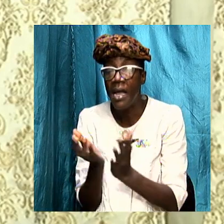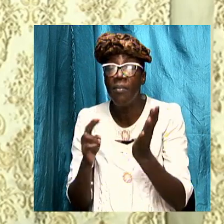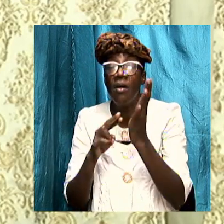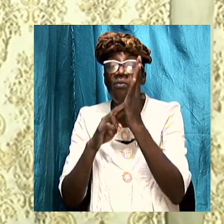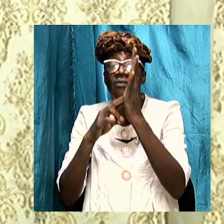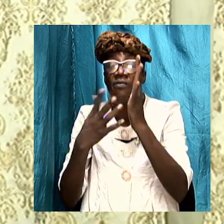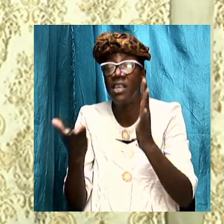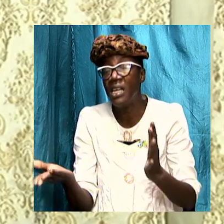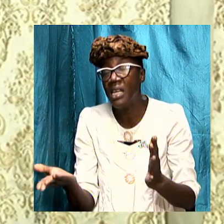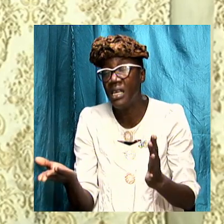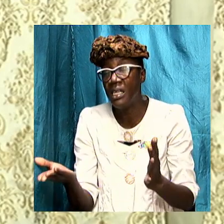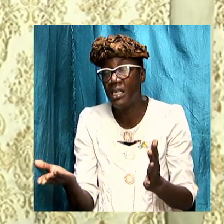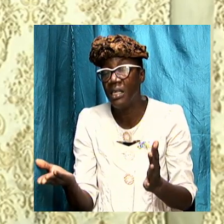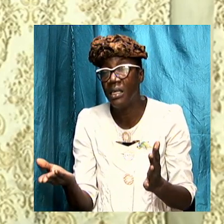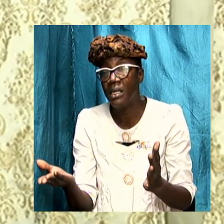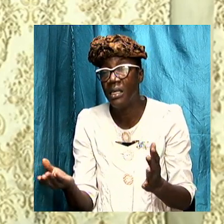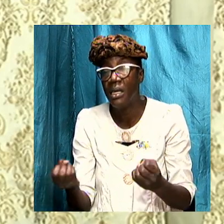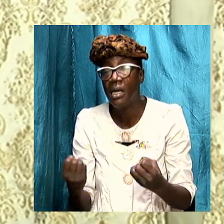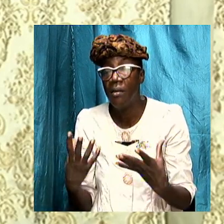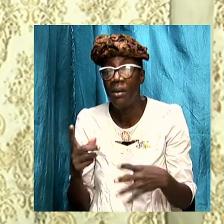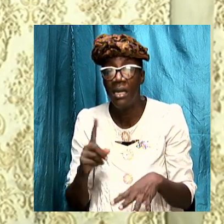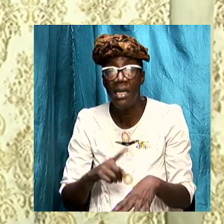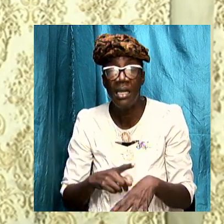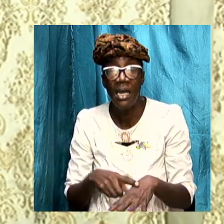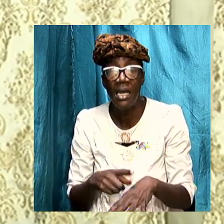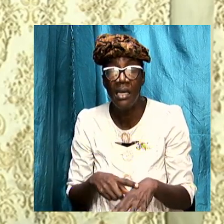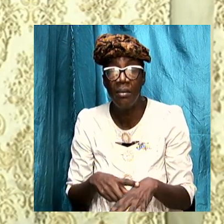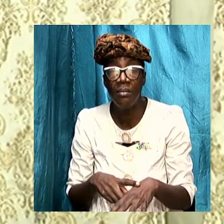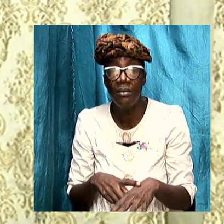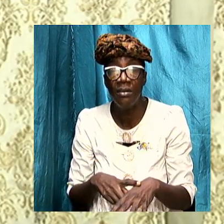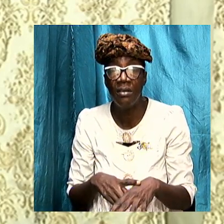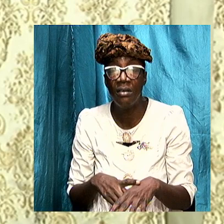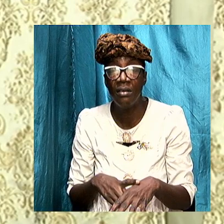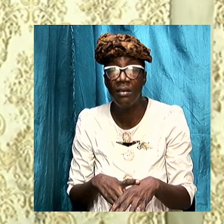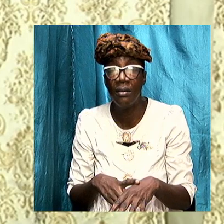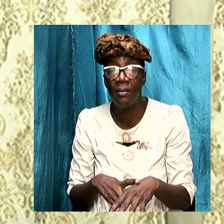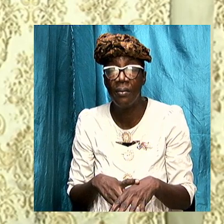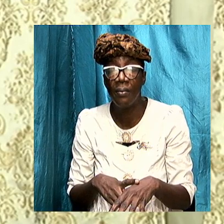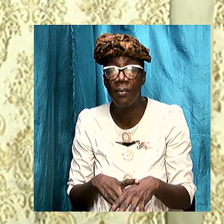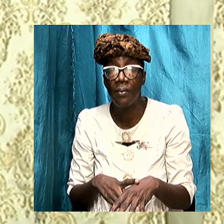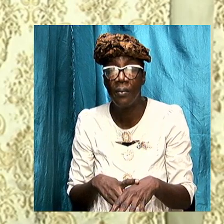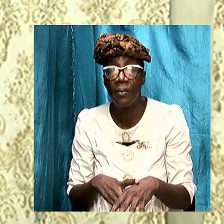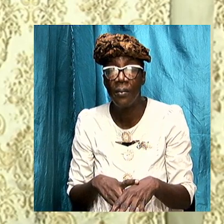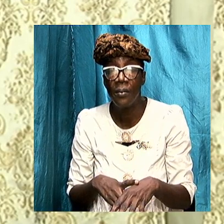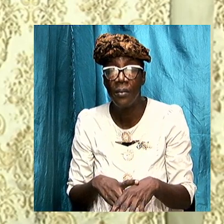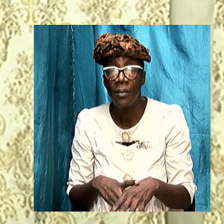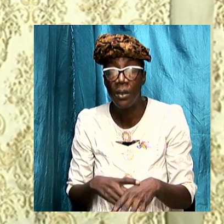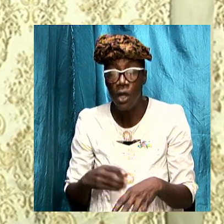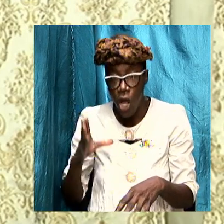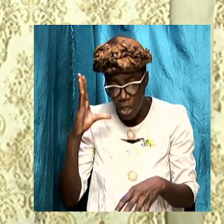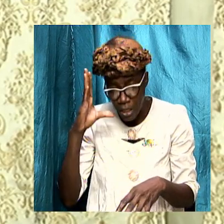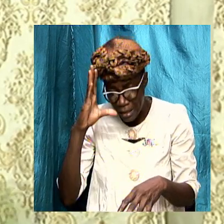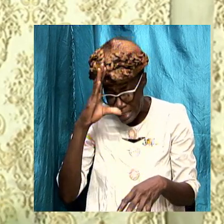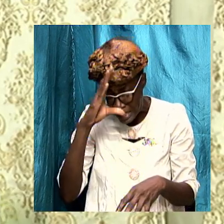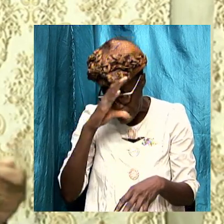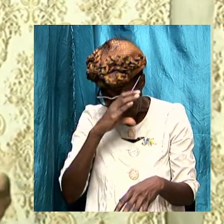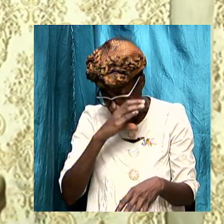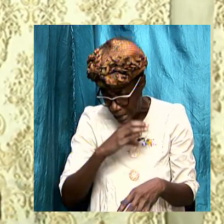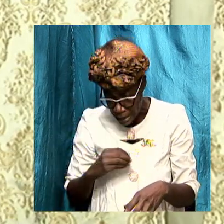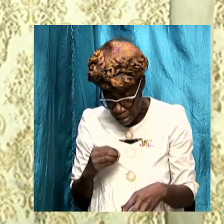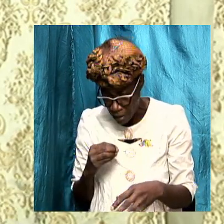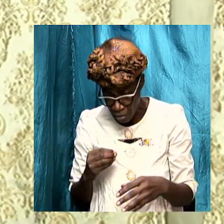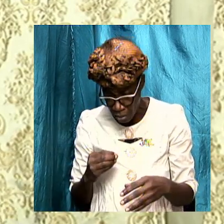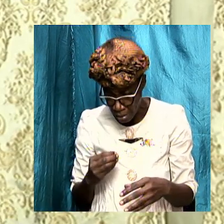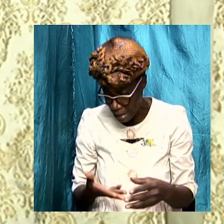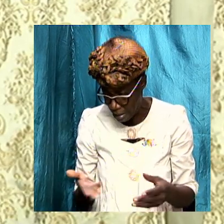reveals and so many times by virtue of the serious things that are to come